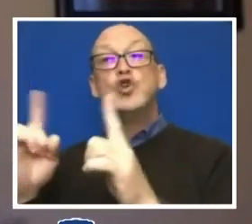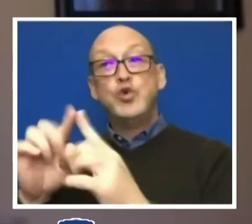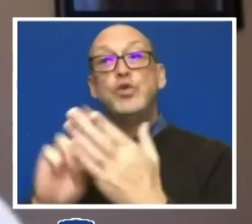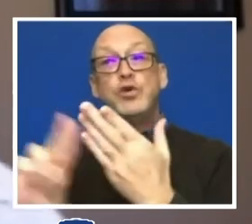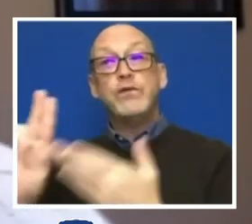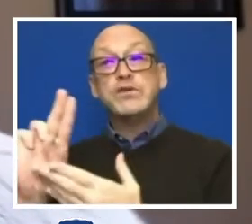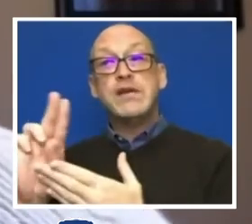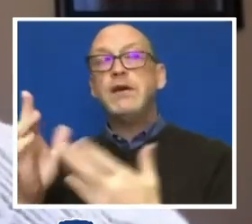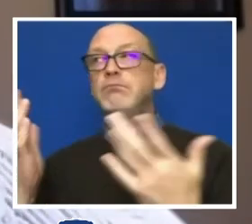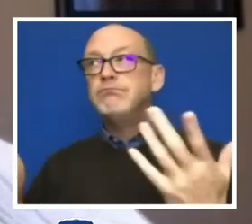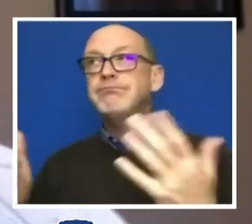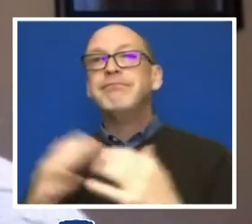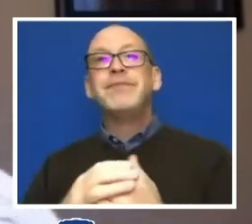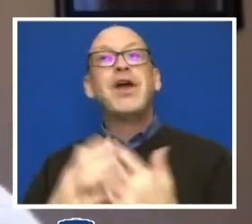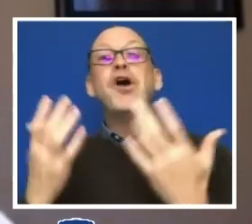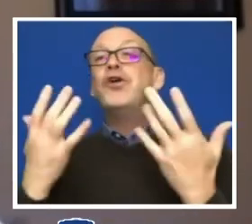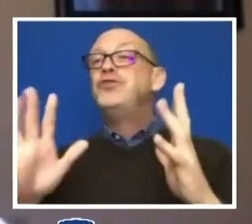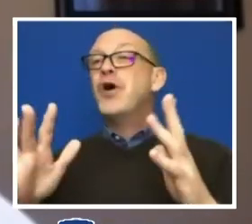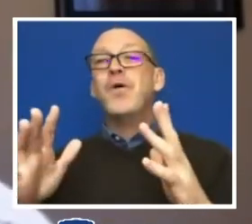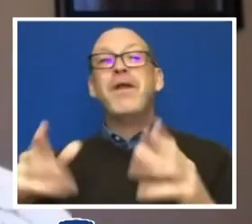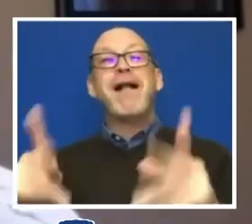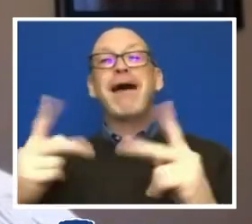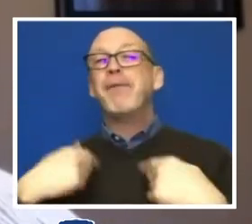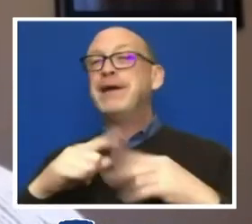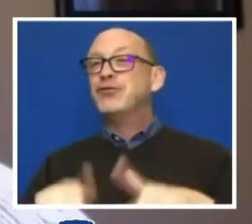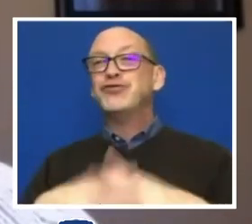So don't get me started. So I'll stop there.